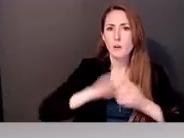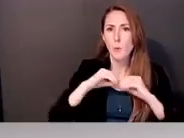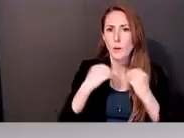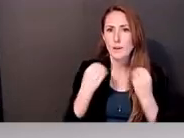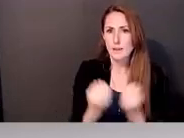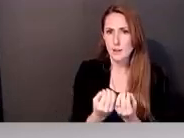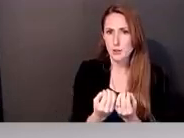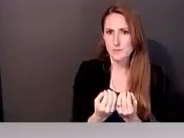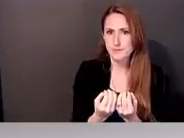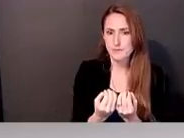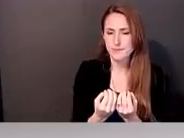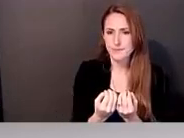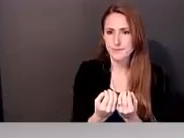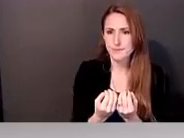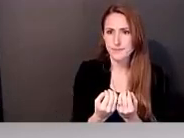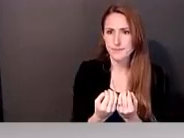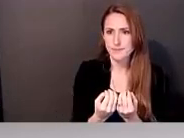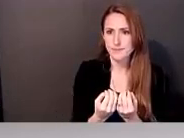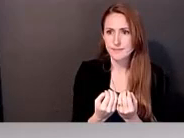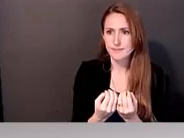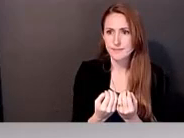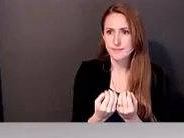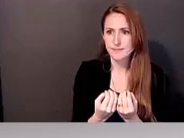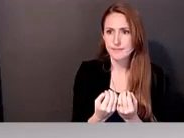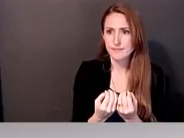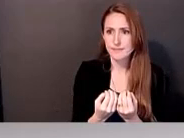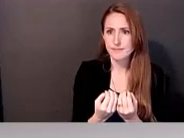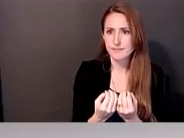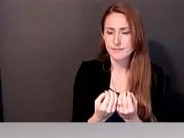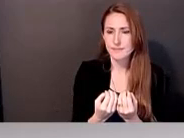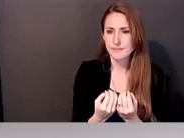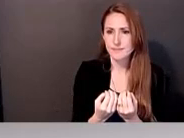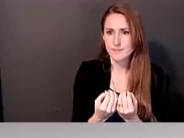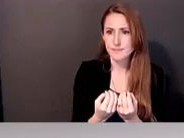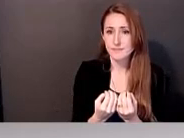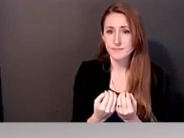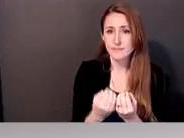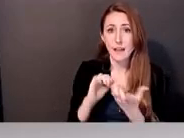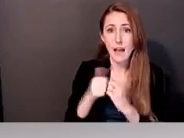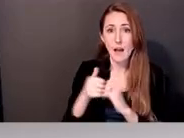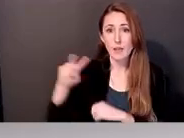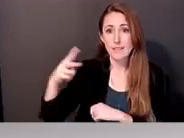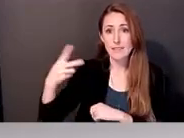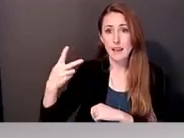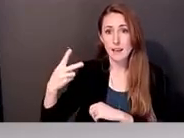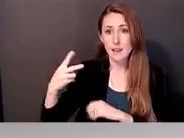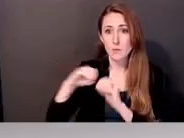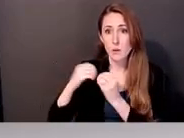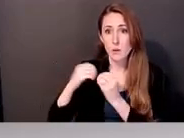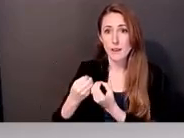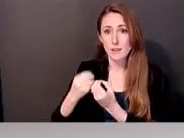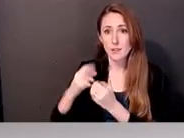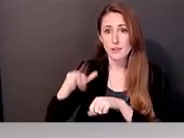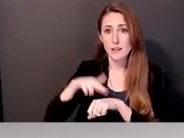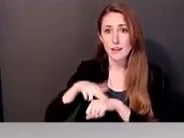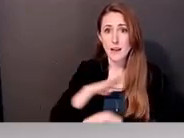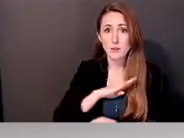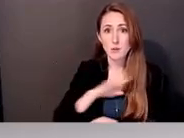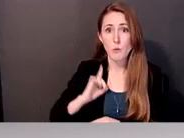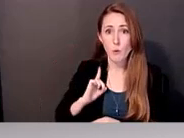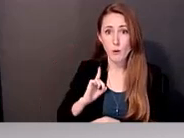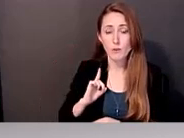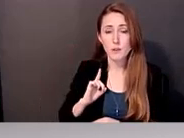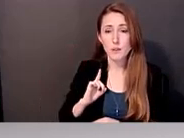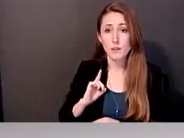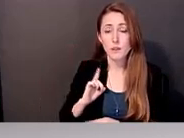where there were even just the list of, of the ways that the second organization, the National Board of Health and Wellness Coaching, what they did with the